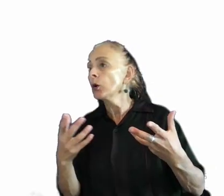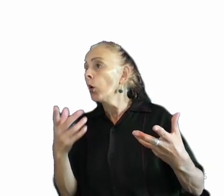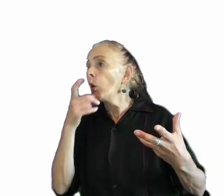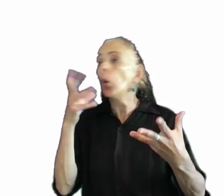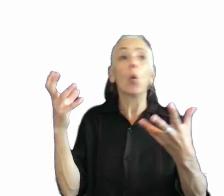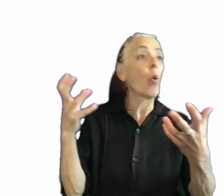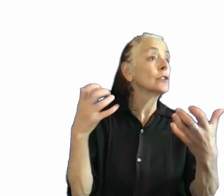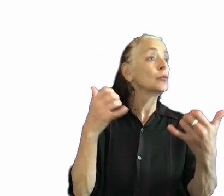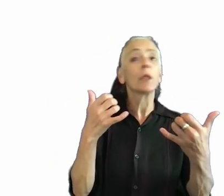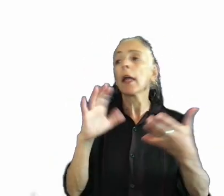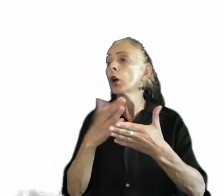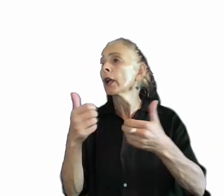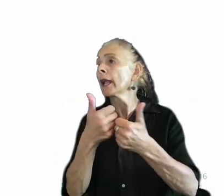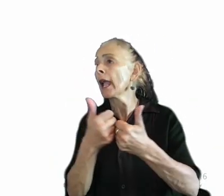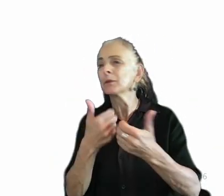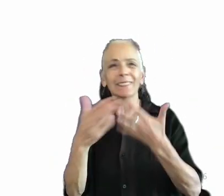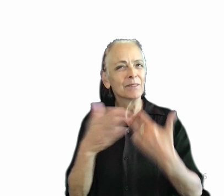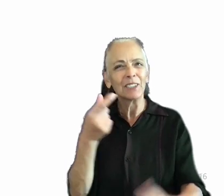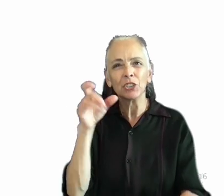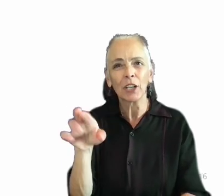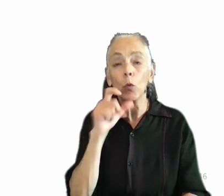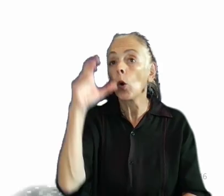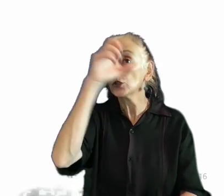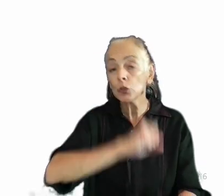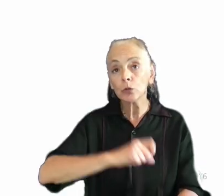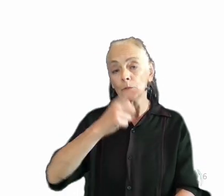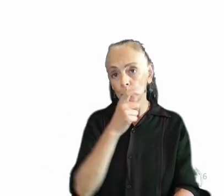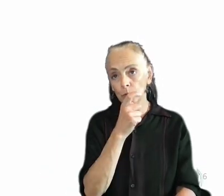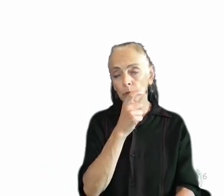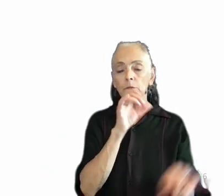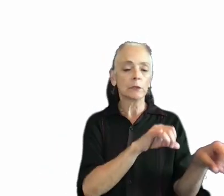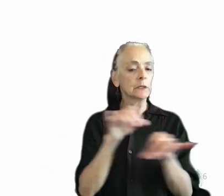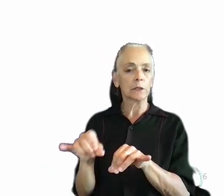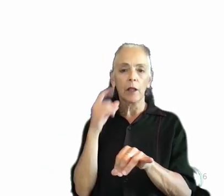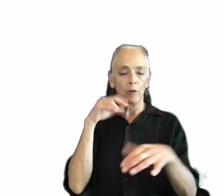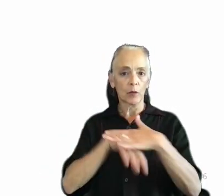and not make the assumption of who that might be. It's no different for accessibility.